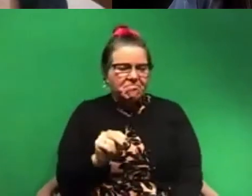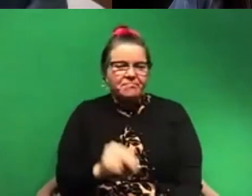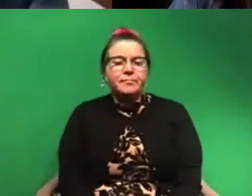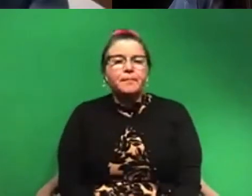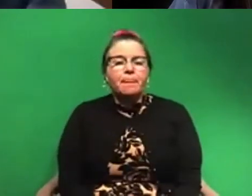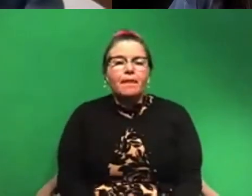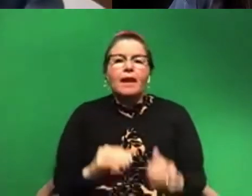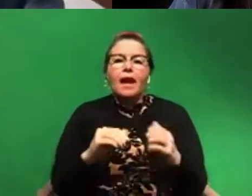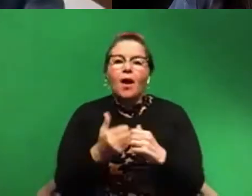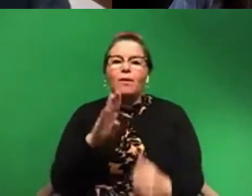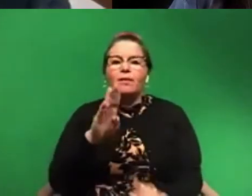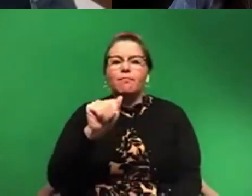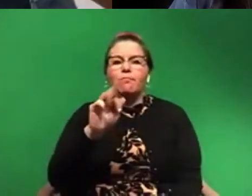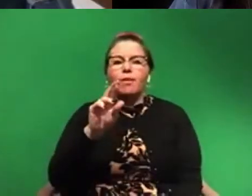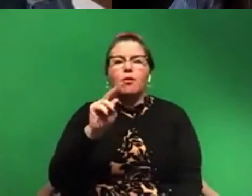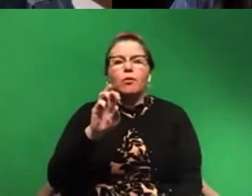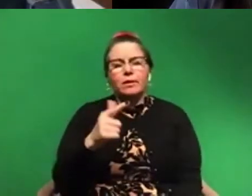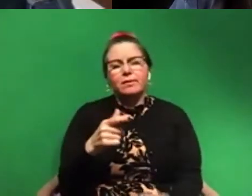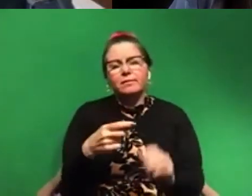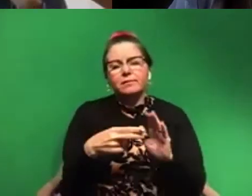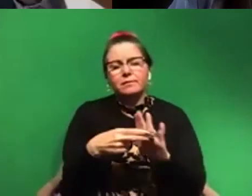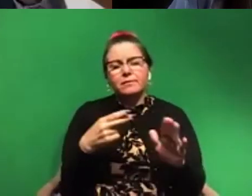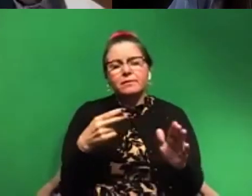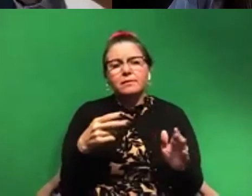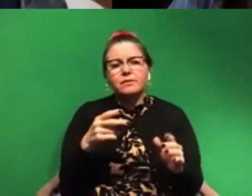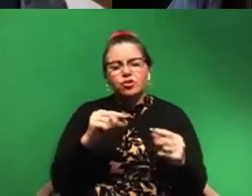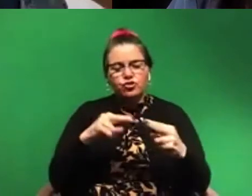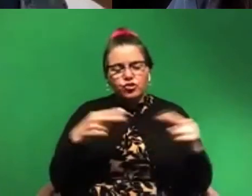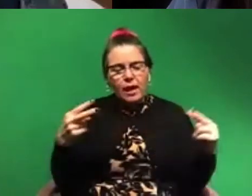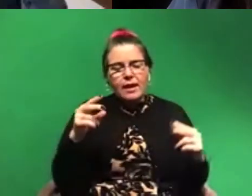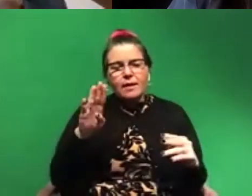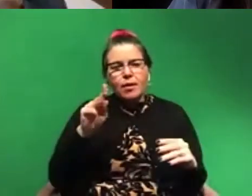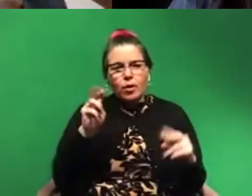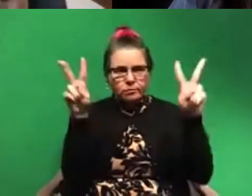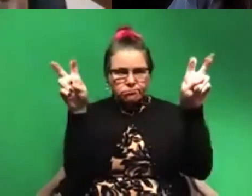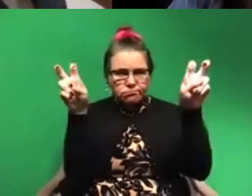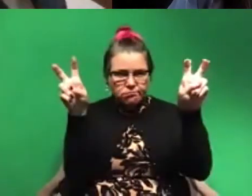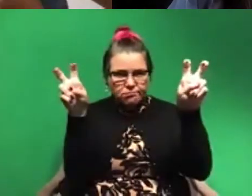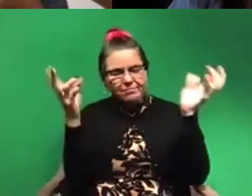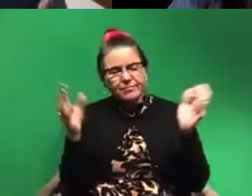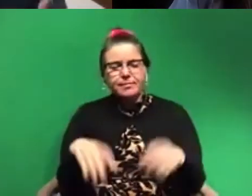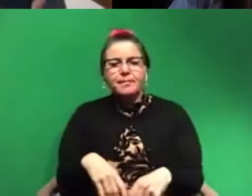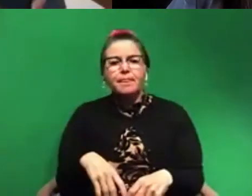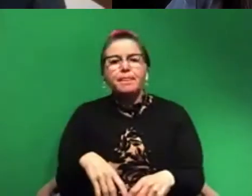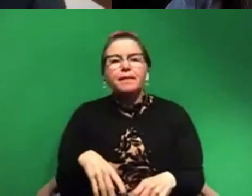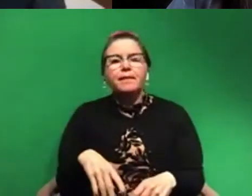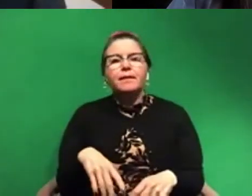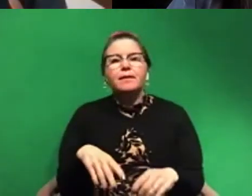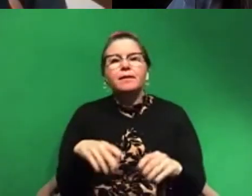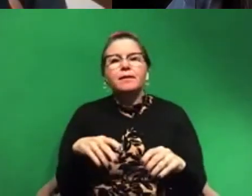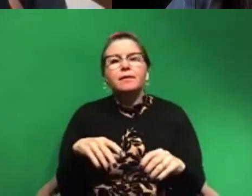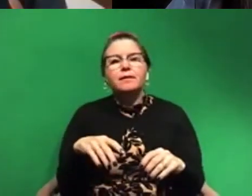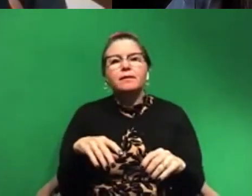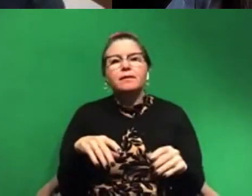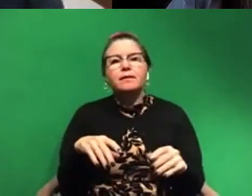barcoding technology, and it's called barcoding, it's genetic barcoding, I'm putting air quotes around it, because it's by analogy to a